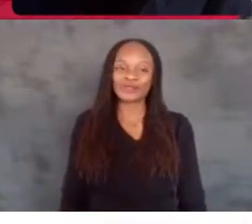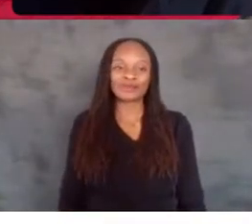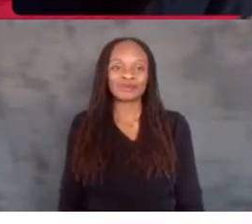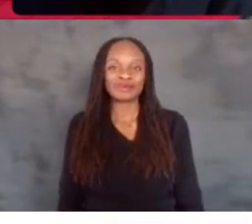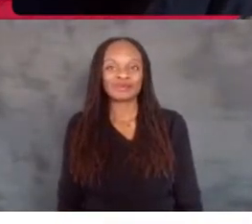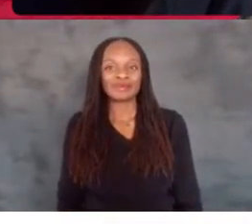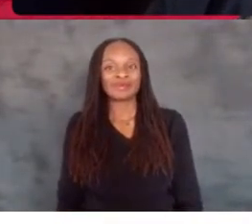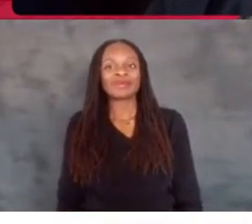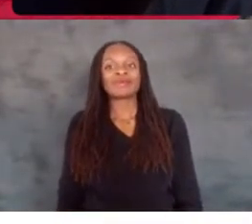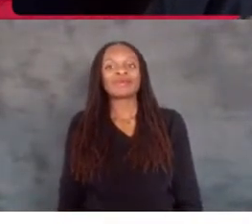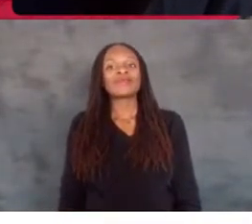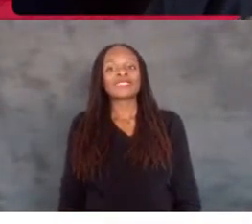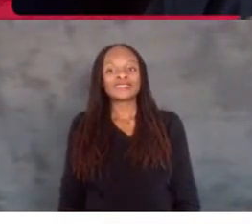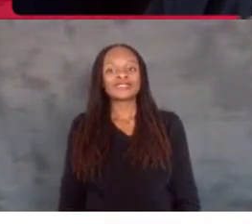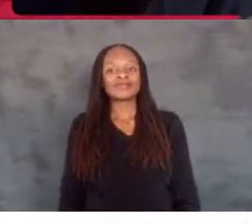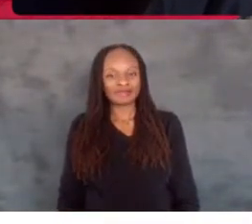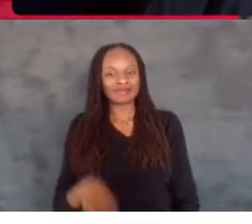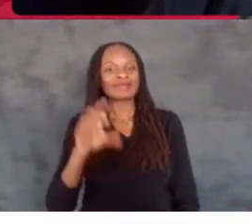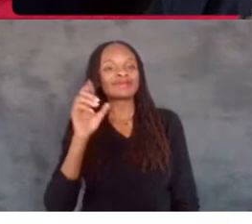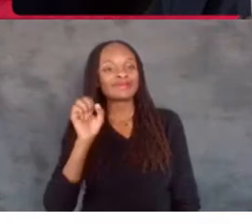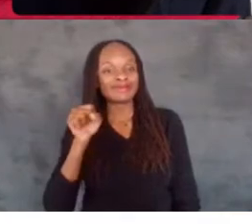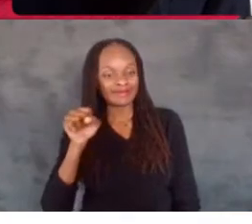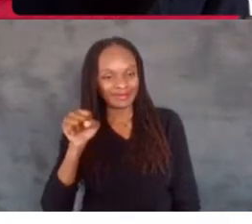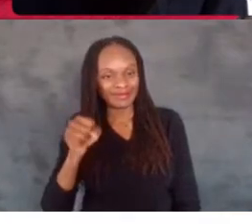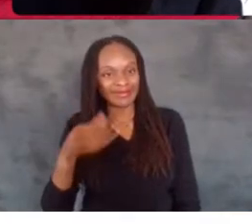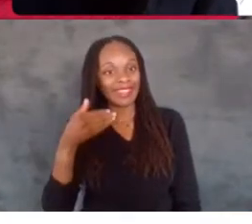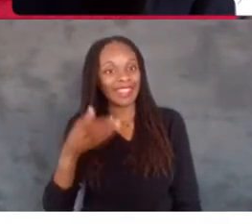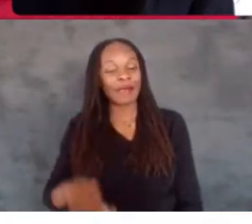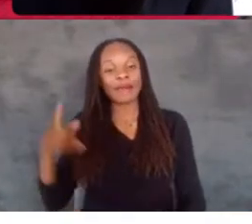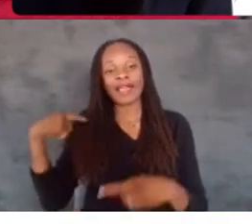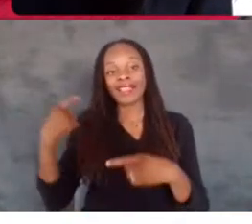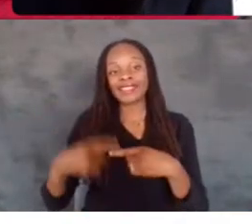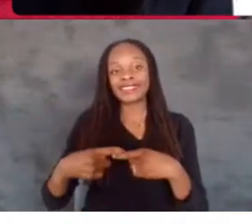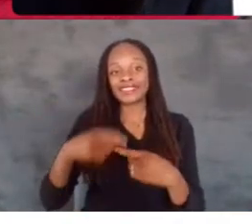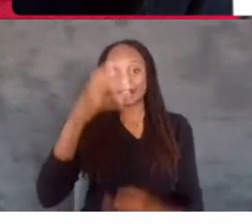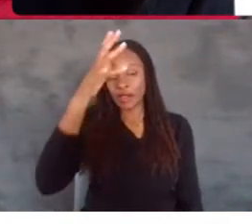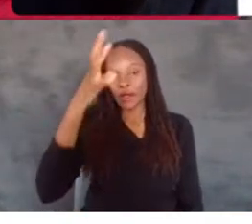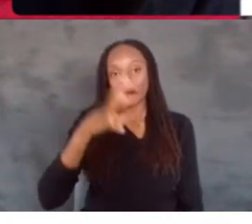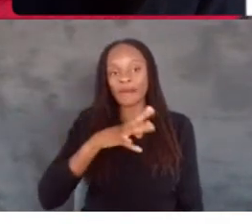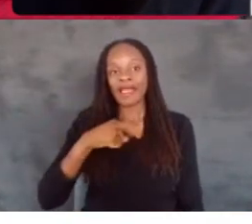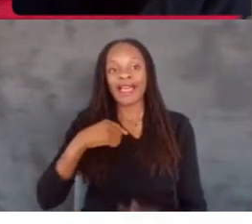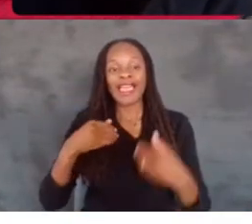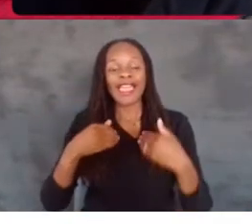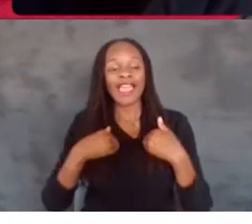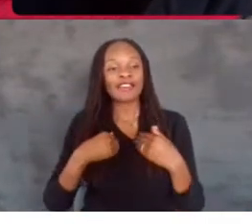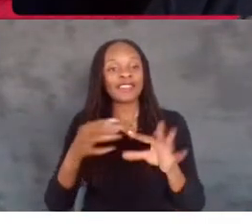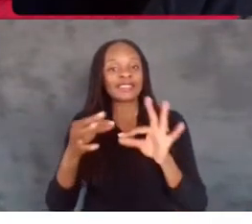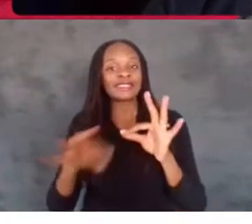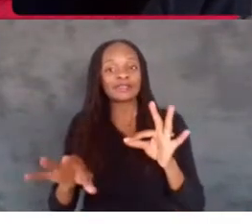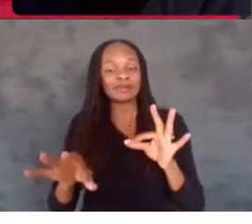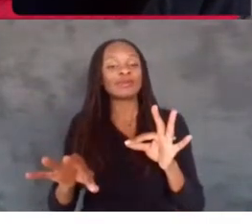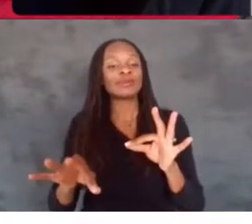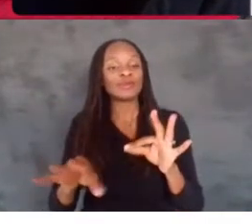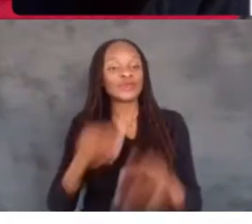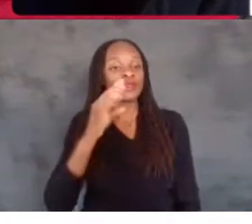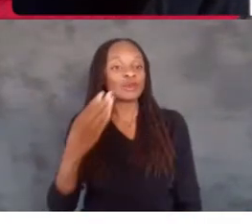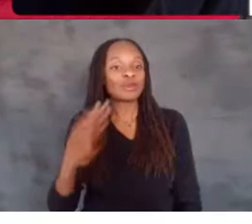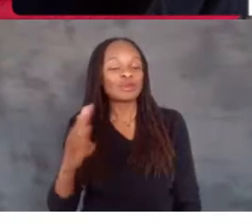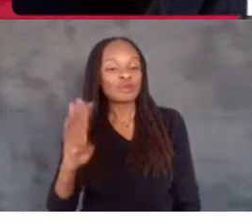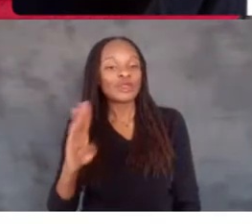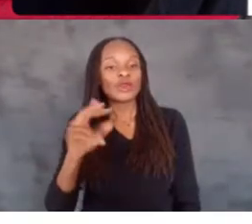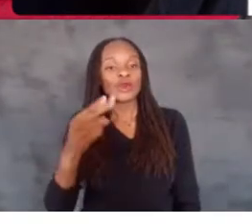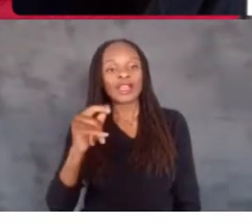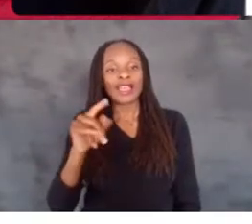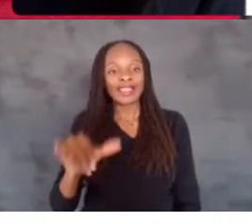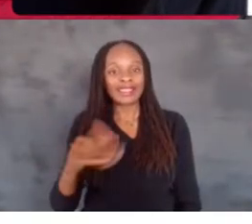Okay, so, yes, yes. I am a Latino male. I'm wearing a simple blue Henley. And from what the rest of my panel